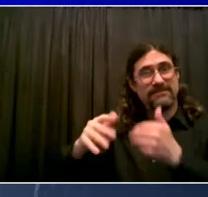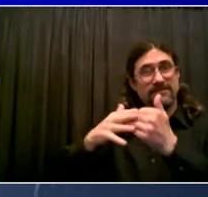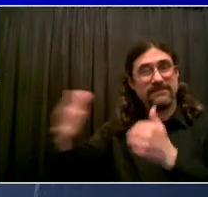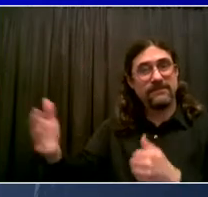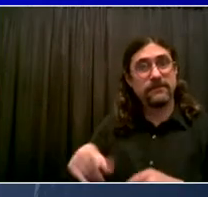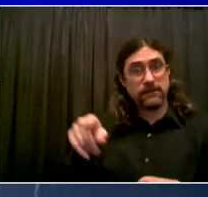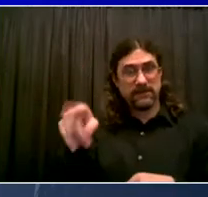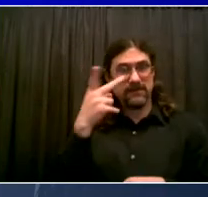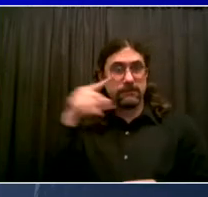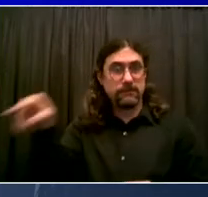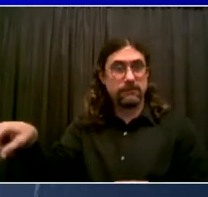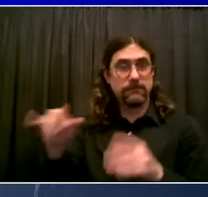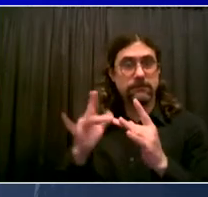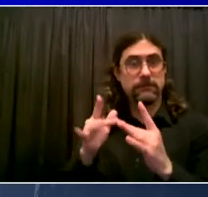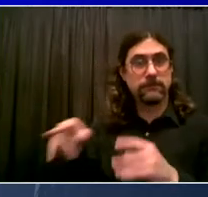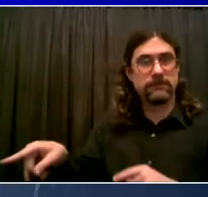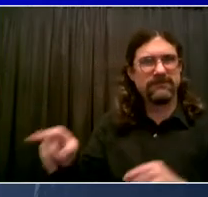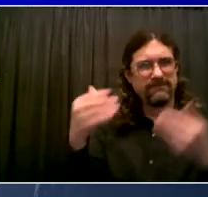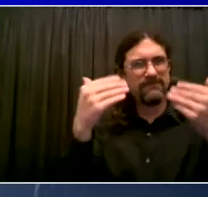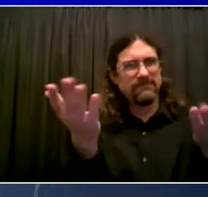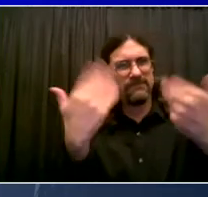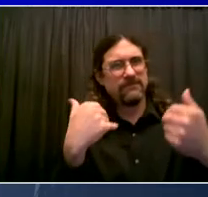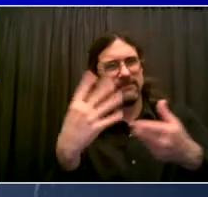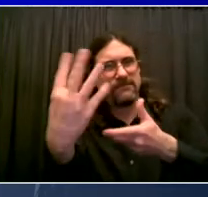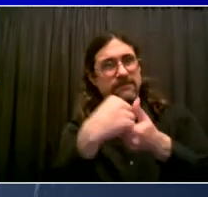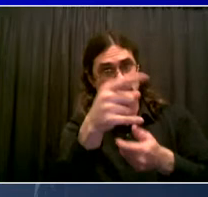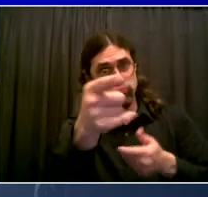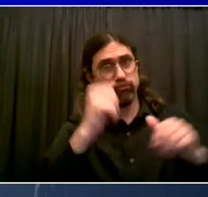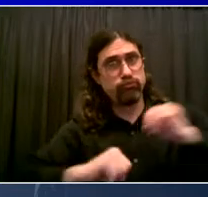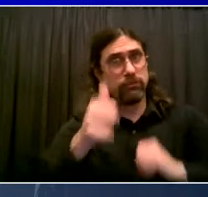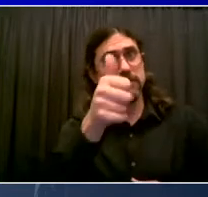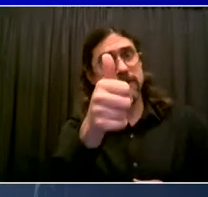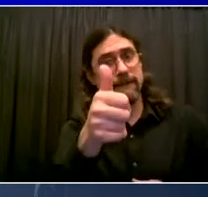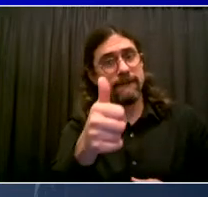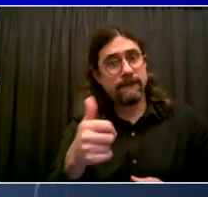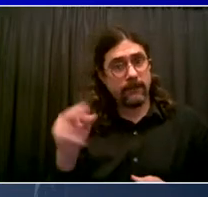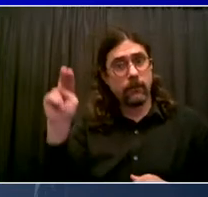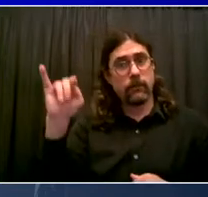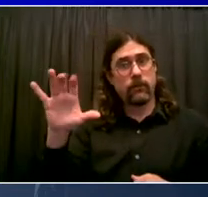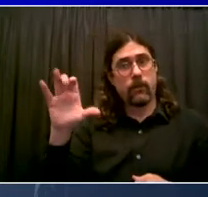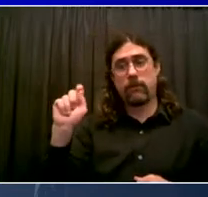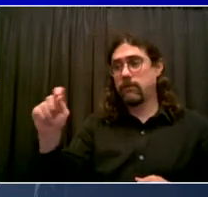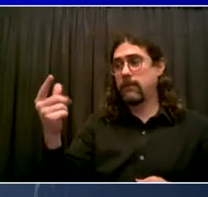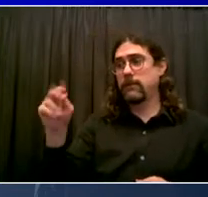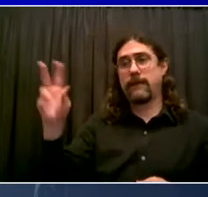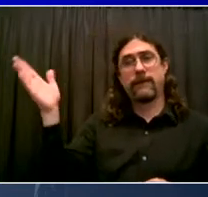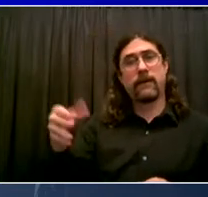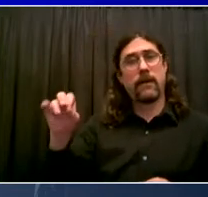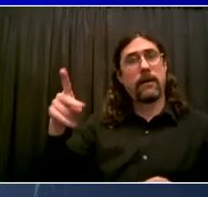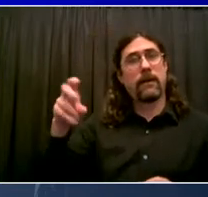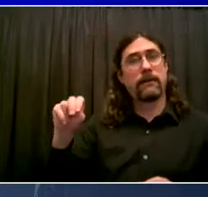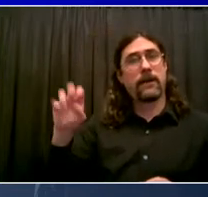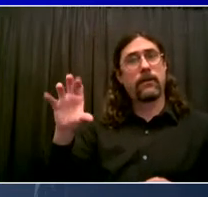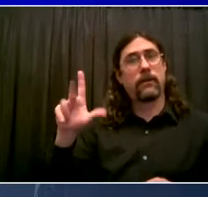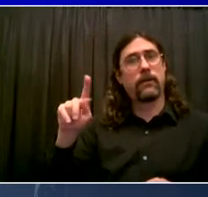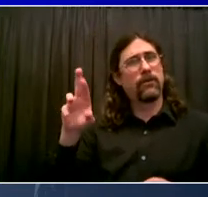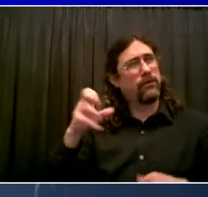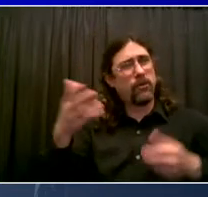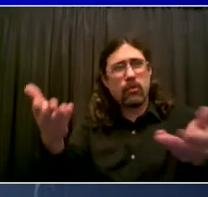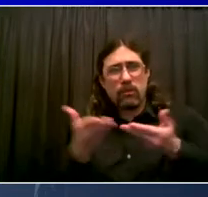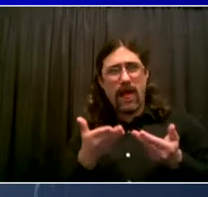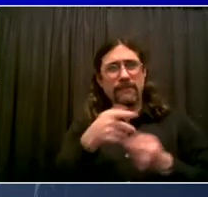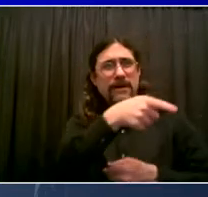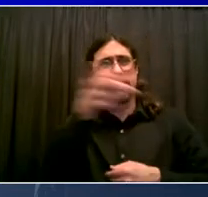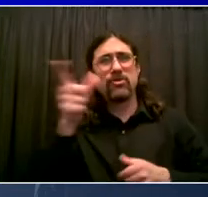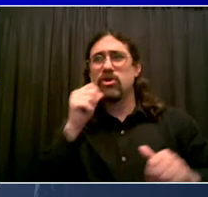amazing effort. Okay, well, every day we talk about vaccine and the vaccination effort, so that time has come. Now,